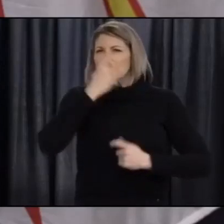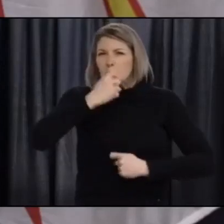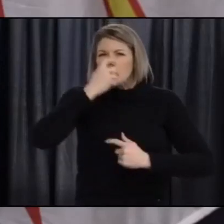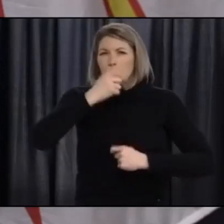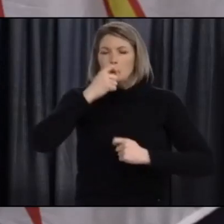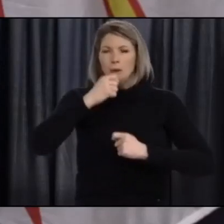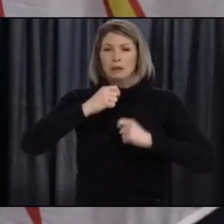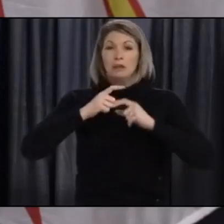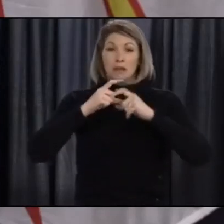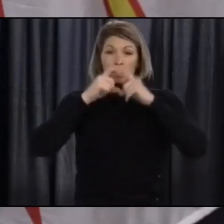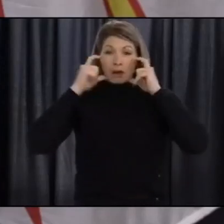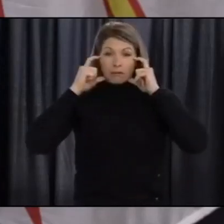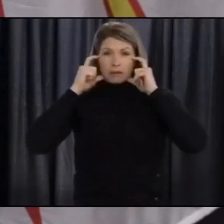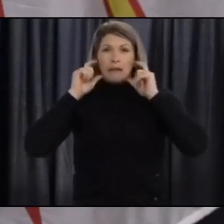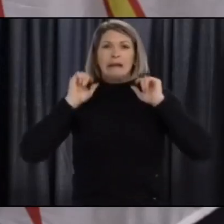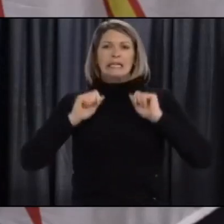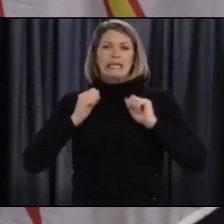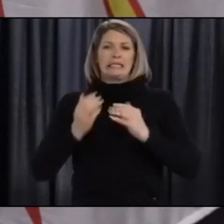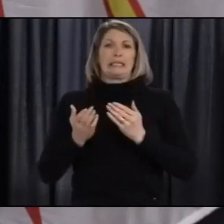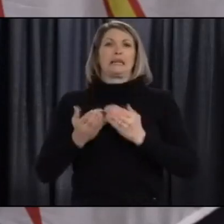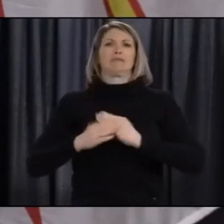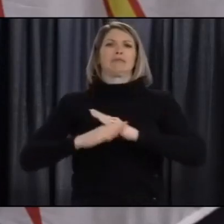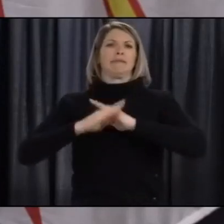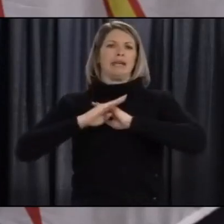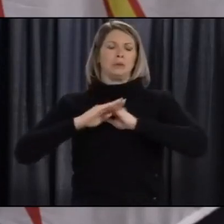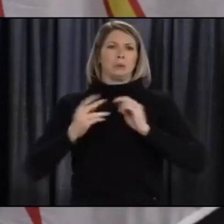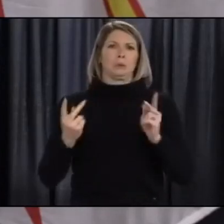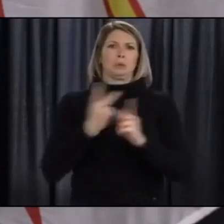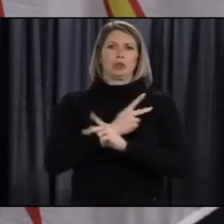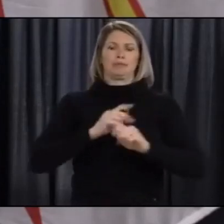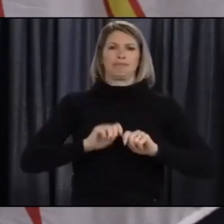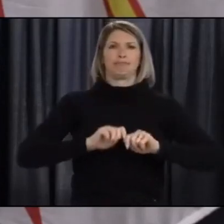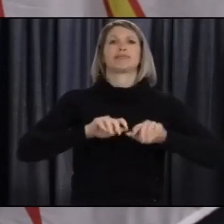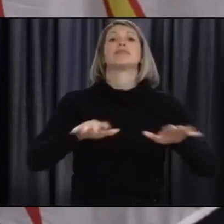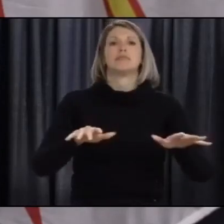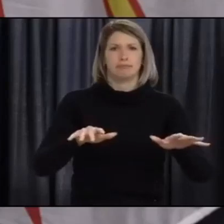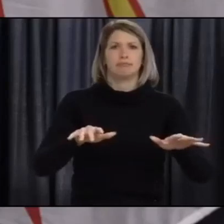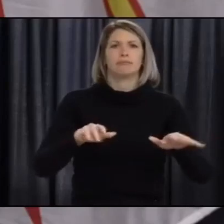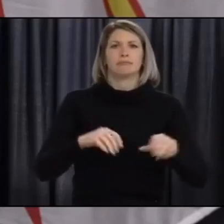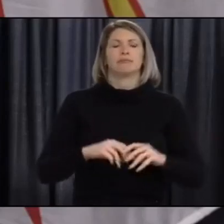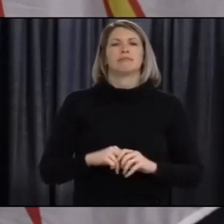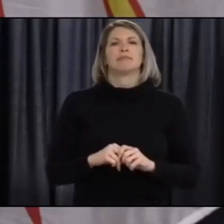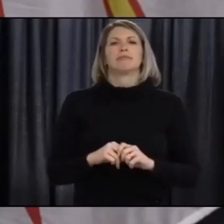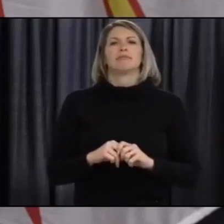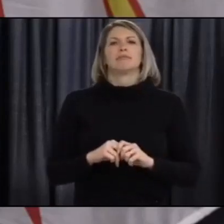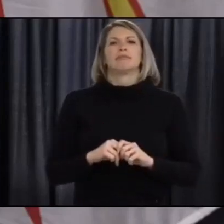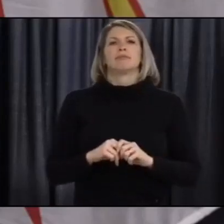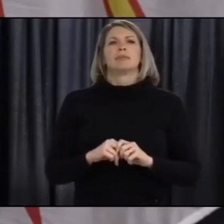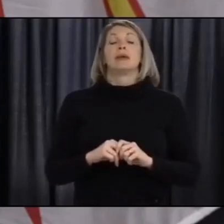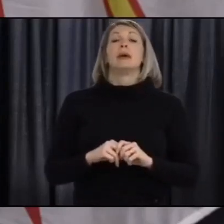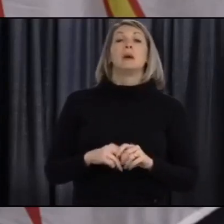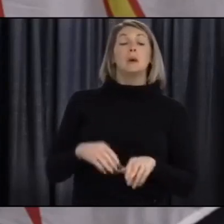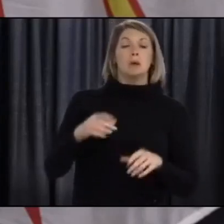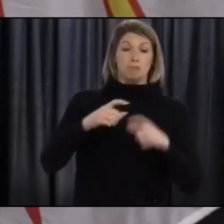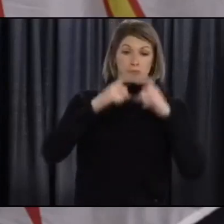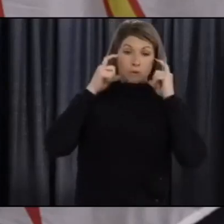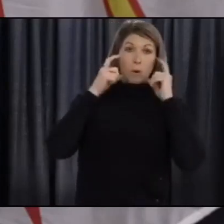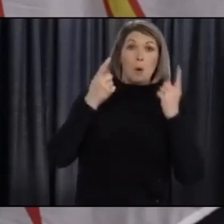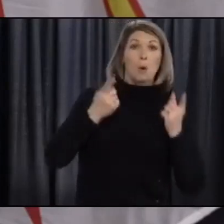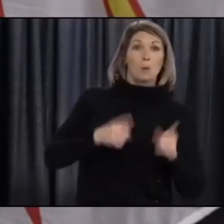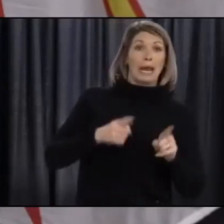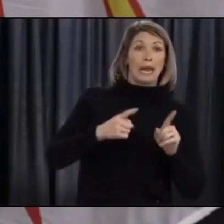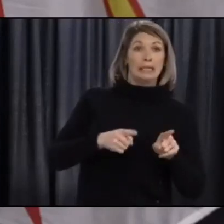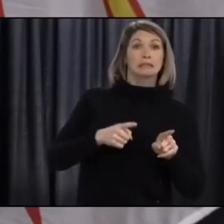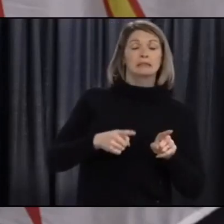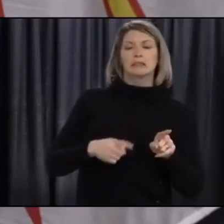others or landing on surfaces. It can be particularly beneficial when shopping for essentials or using